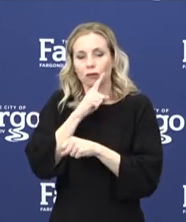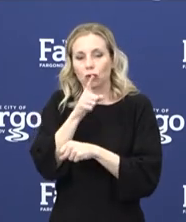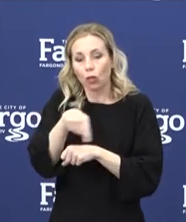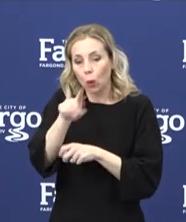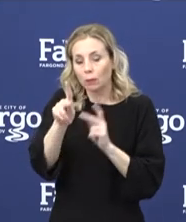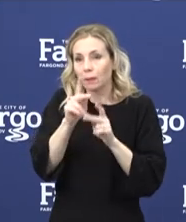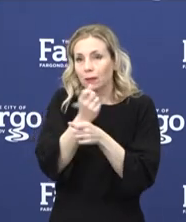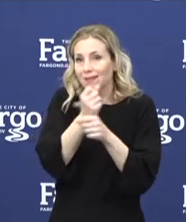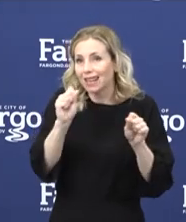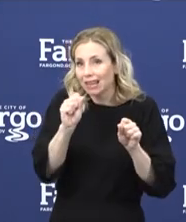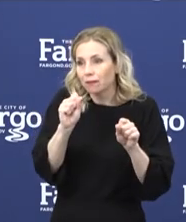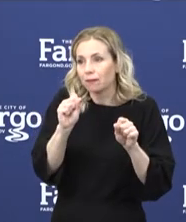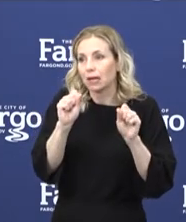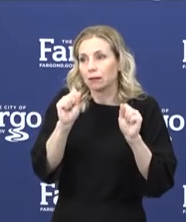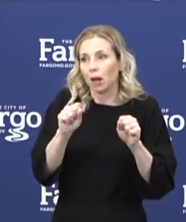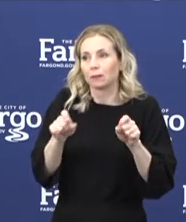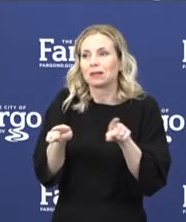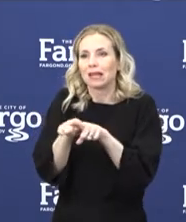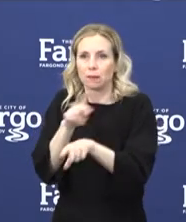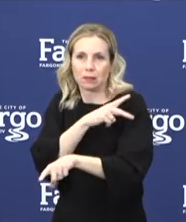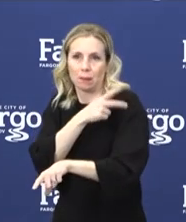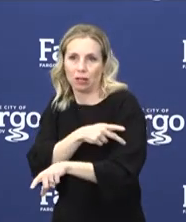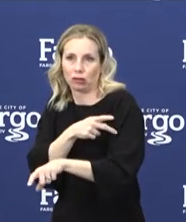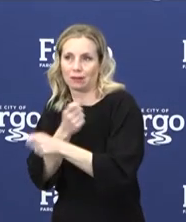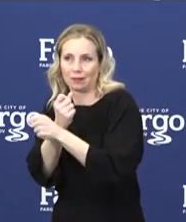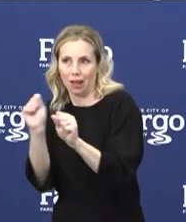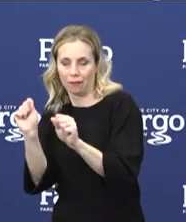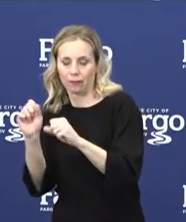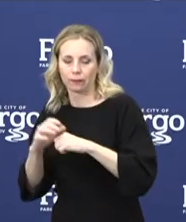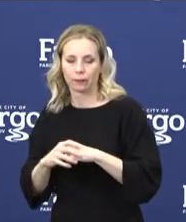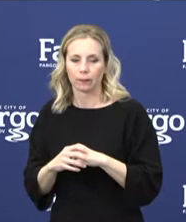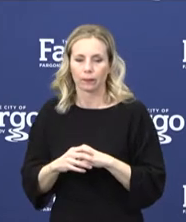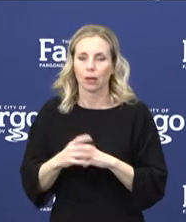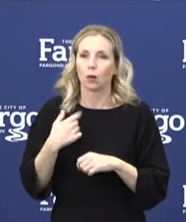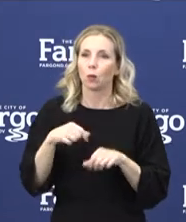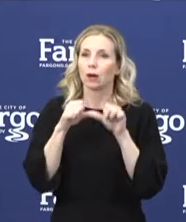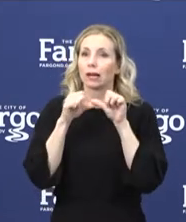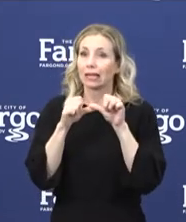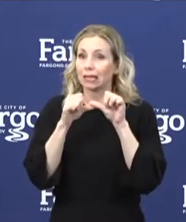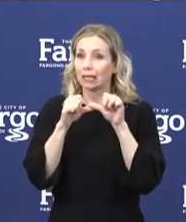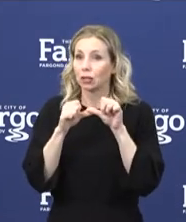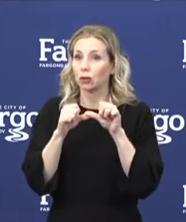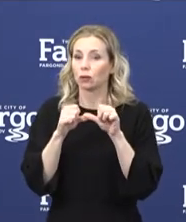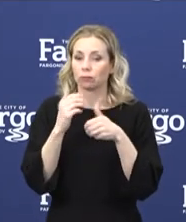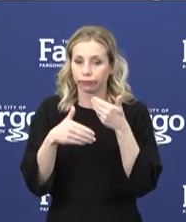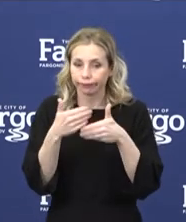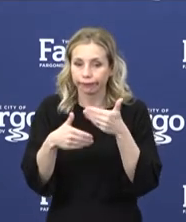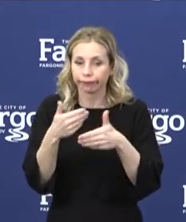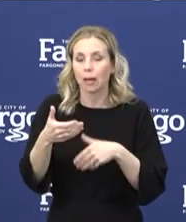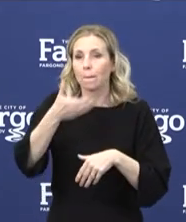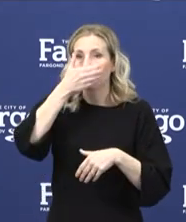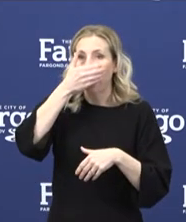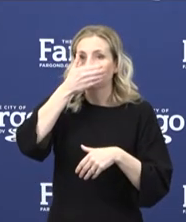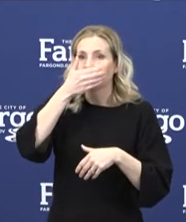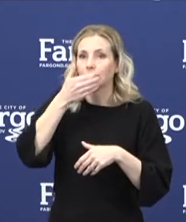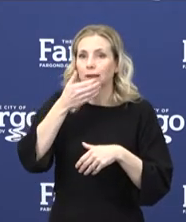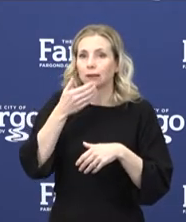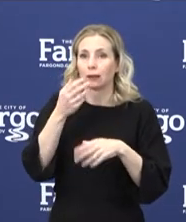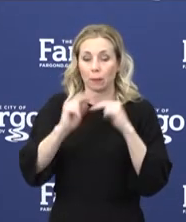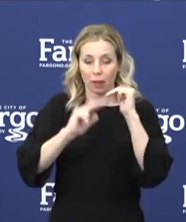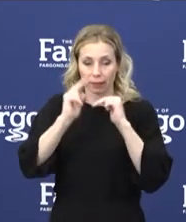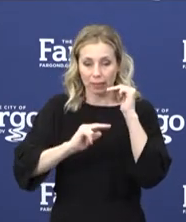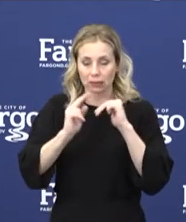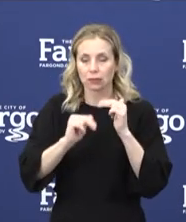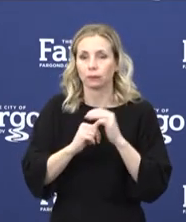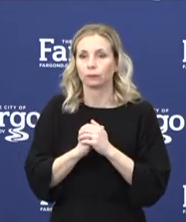as possible. We continue with implementation of our continuous masking in all of our facilities. And as Kathy said,